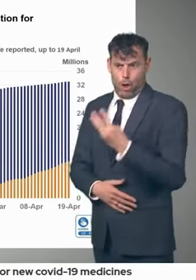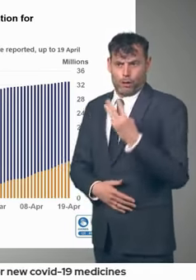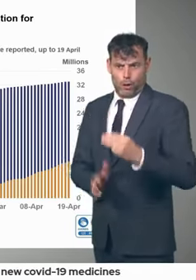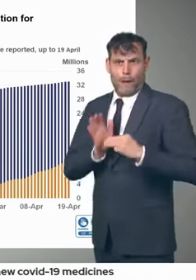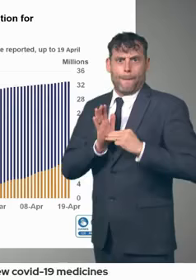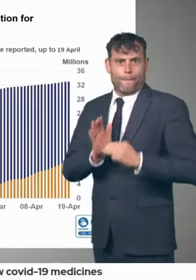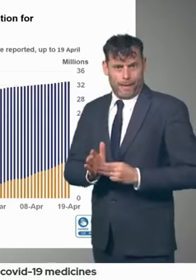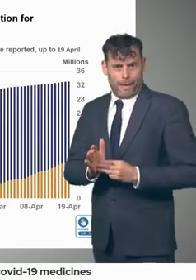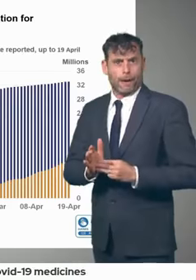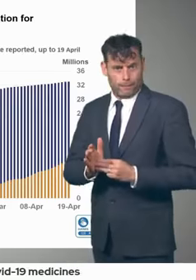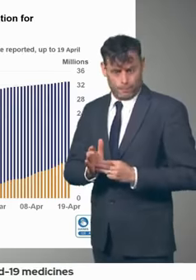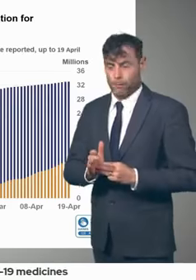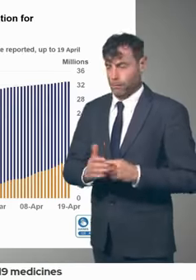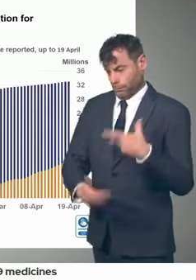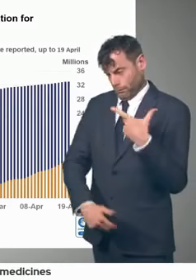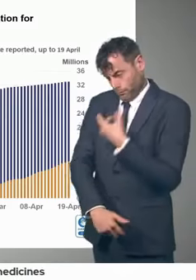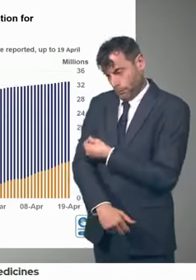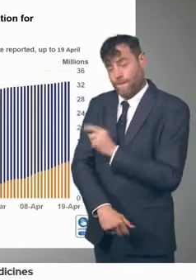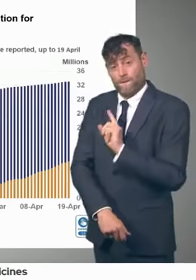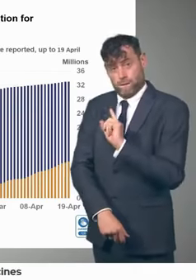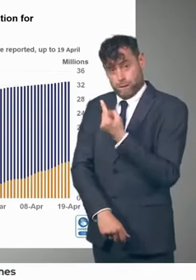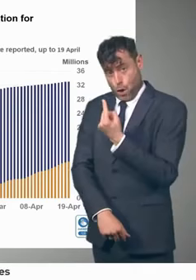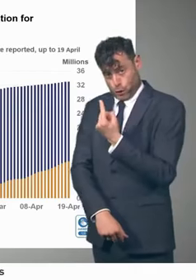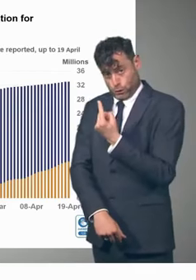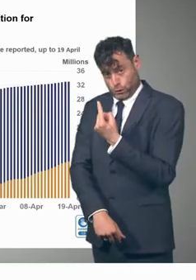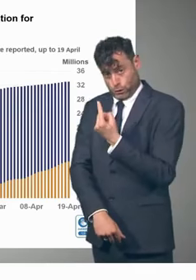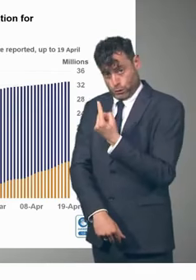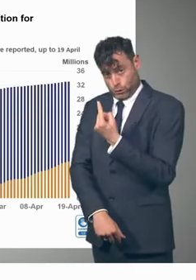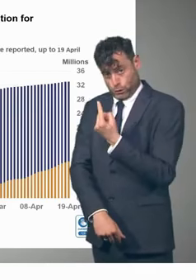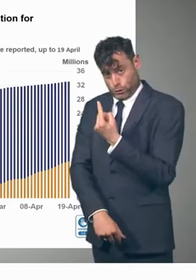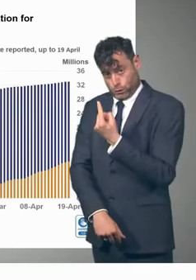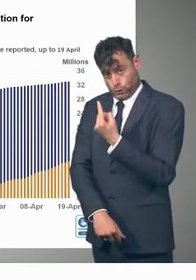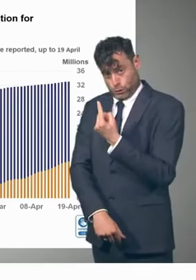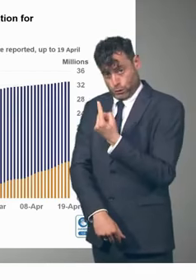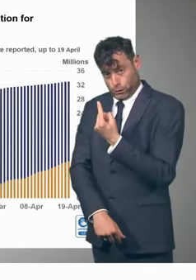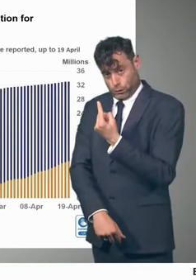that now have received a first dose. And of these, over 10 million